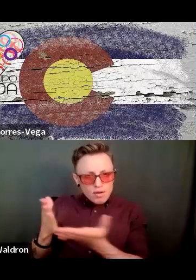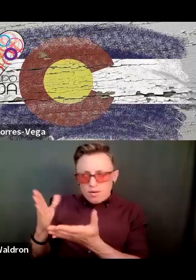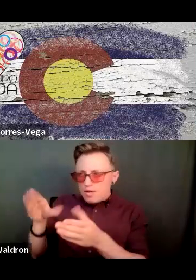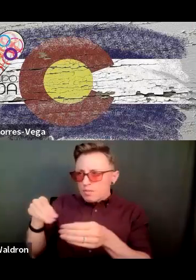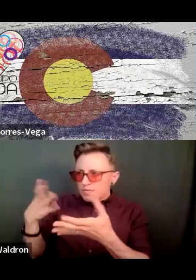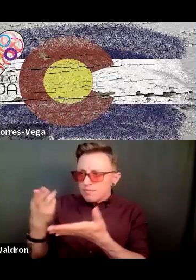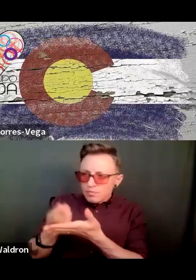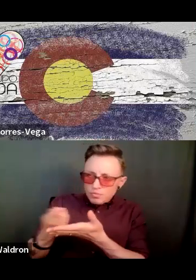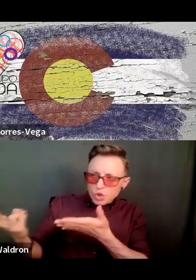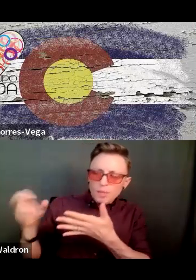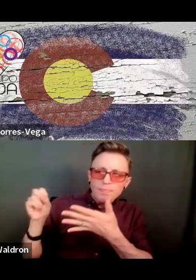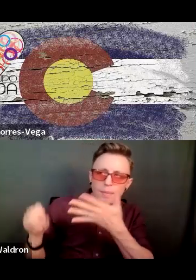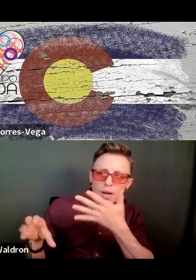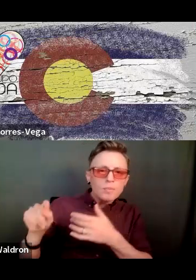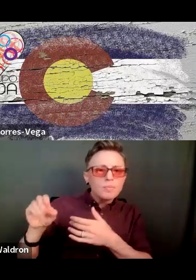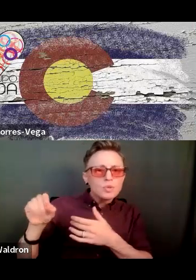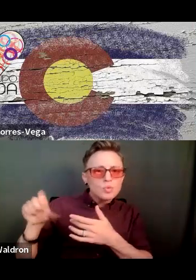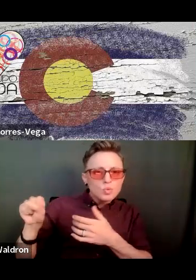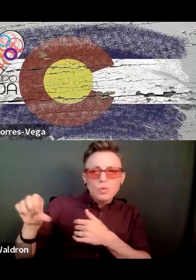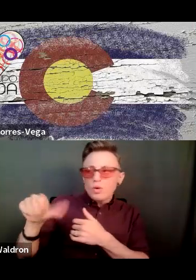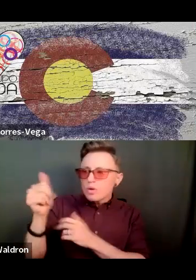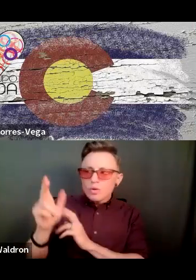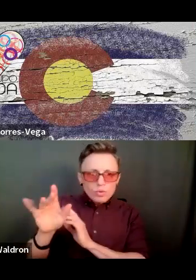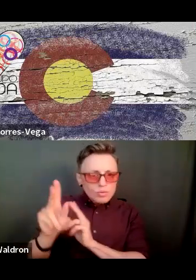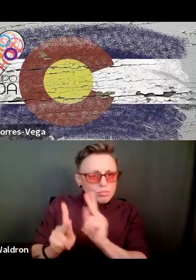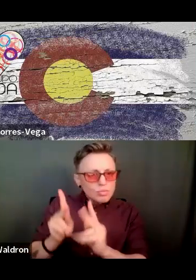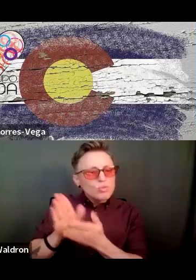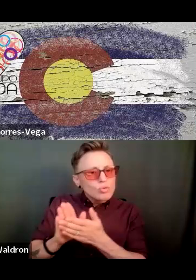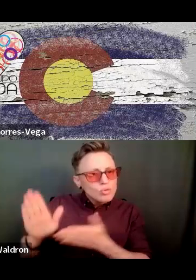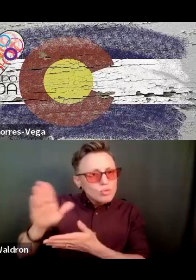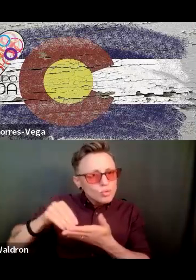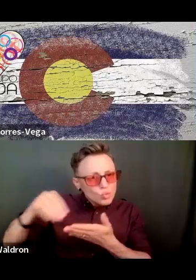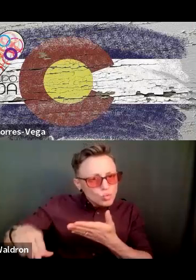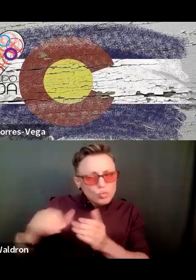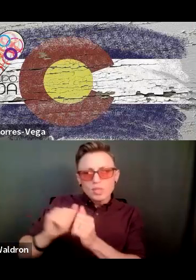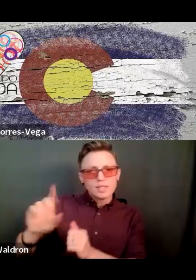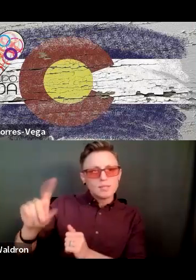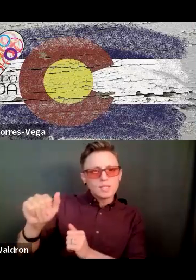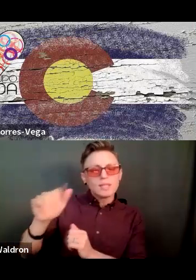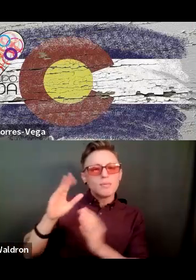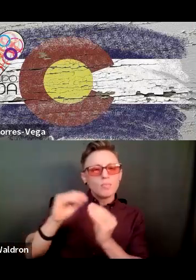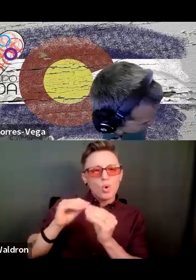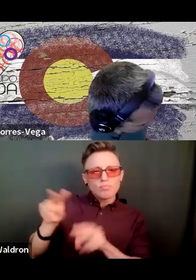tools to other students with disabilities and just understanding their needs.